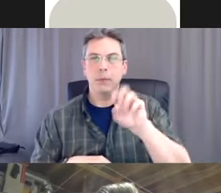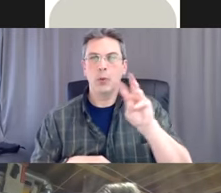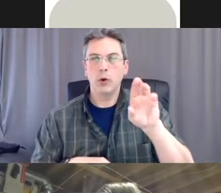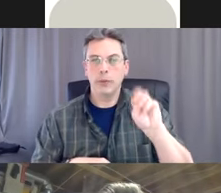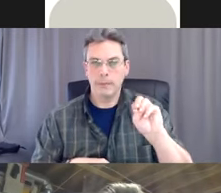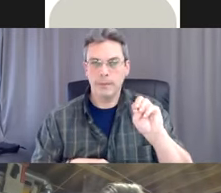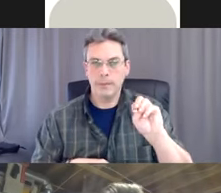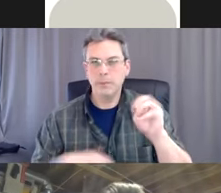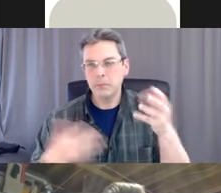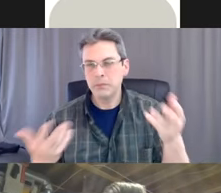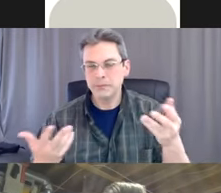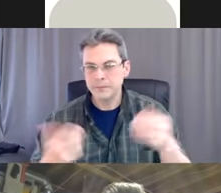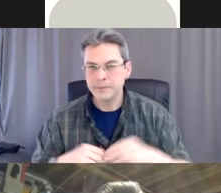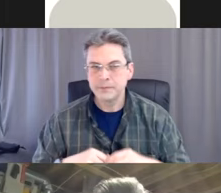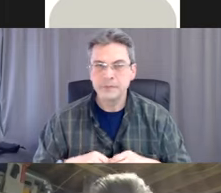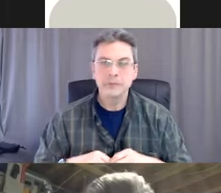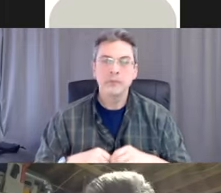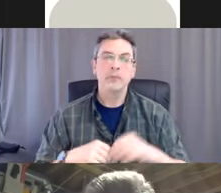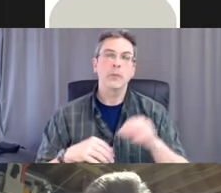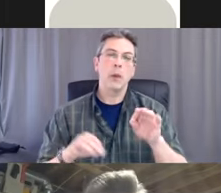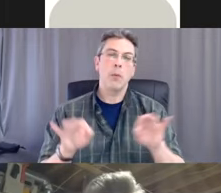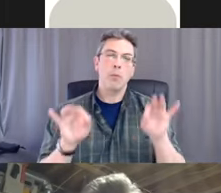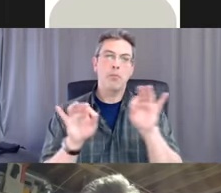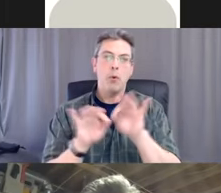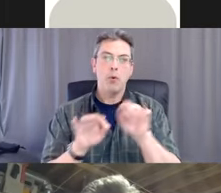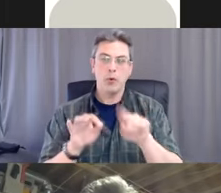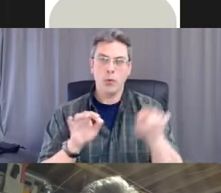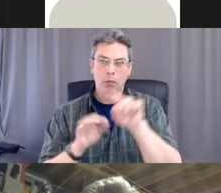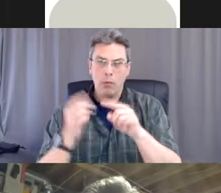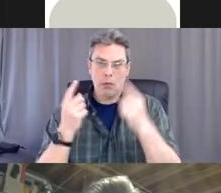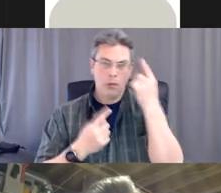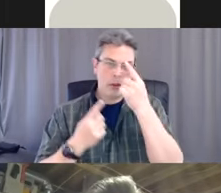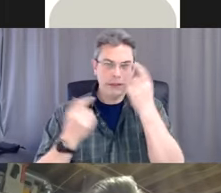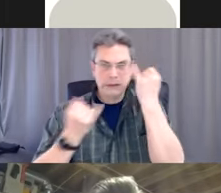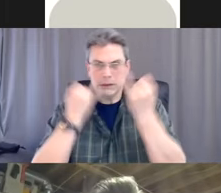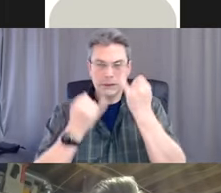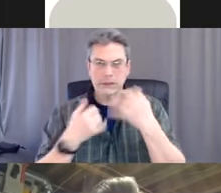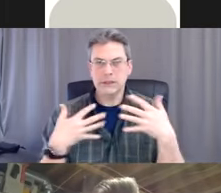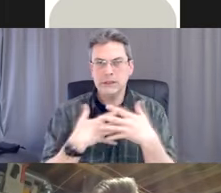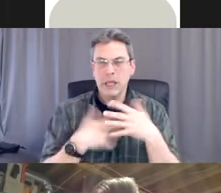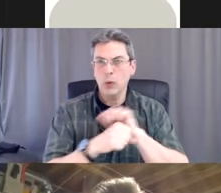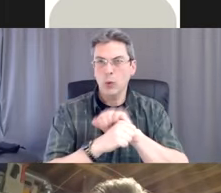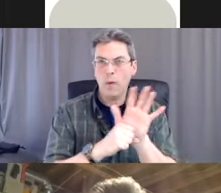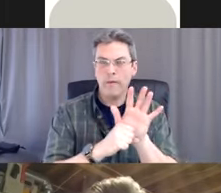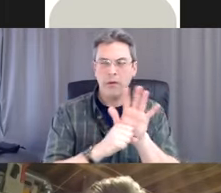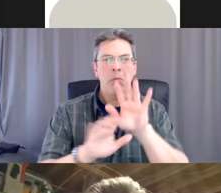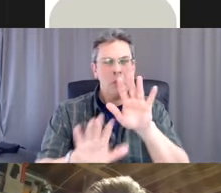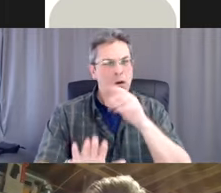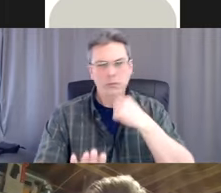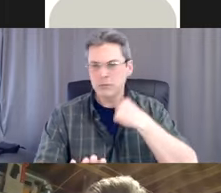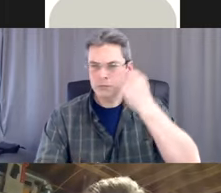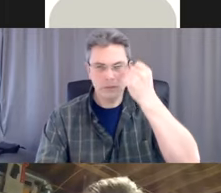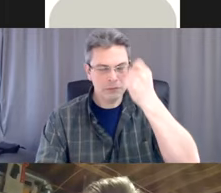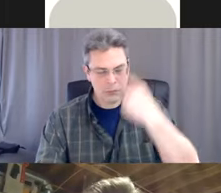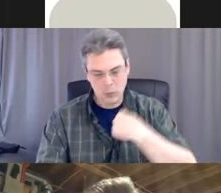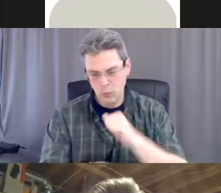So if we think about it so that we don't get so scared, and everybody's scared of COVID-19, I understand that. As a healthcare worker and working